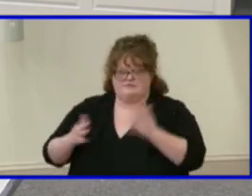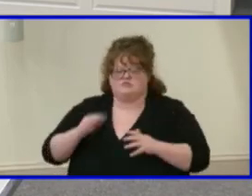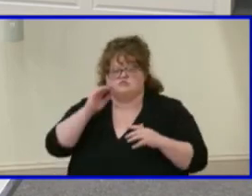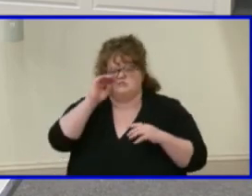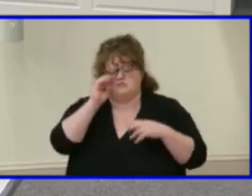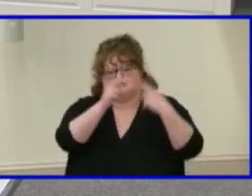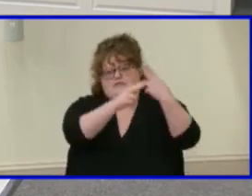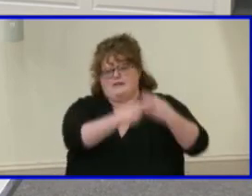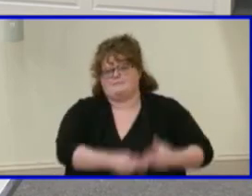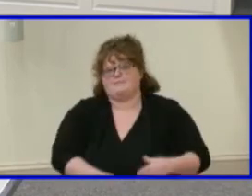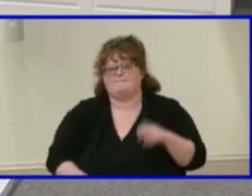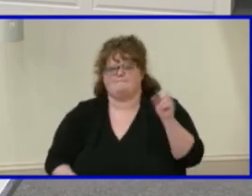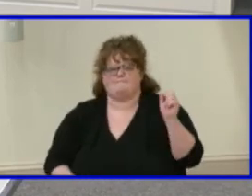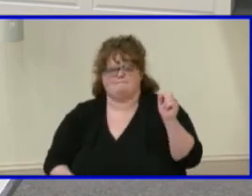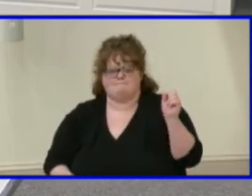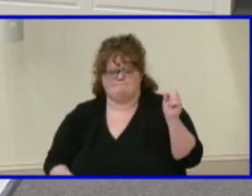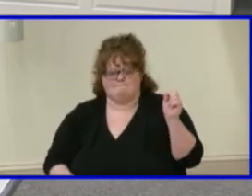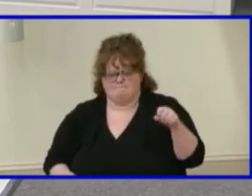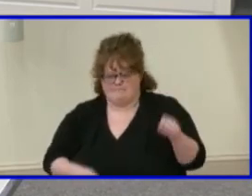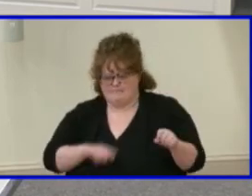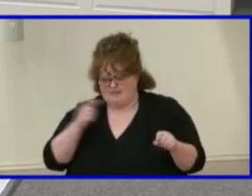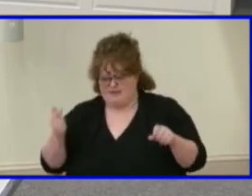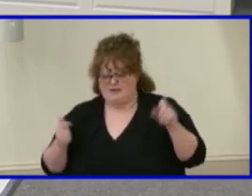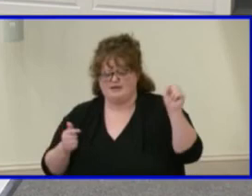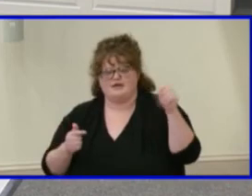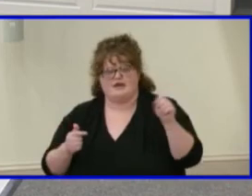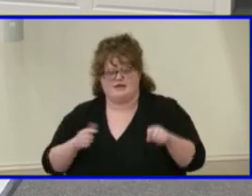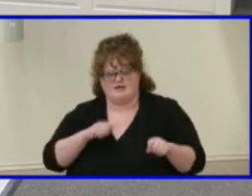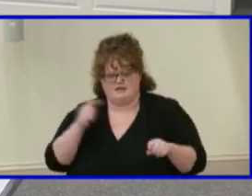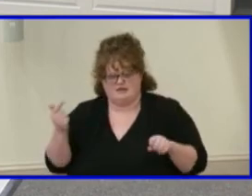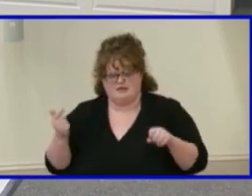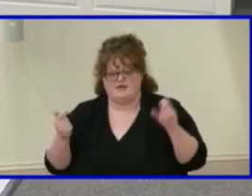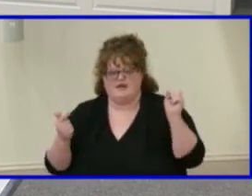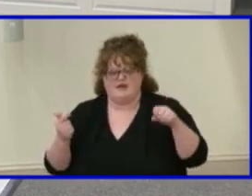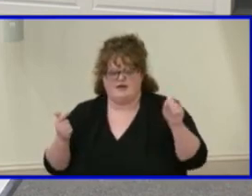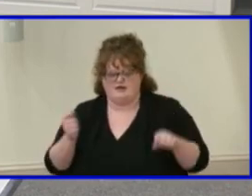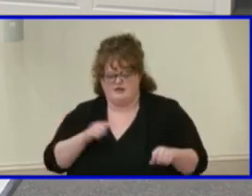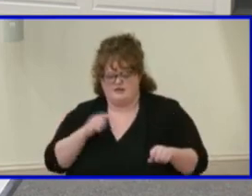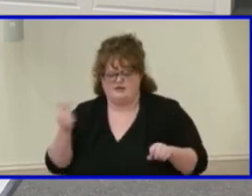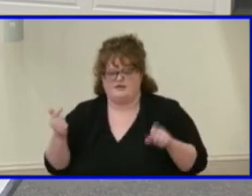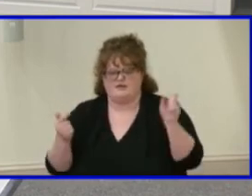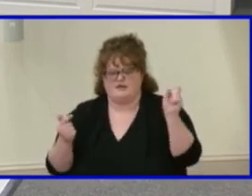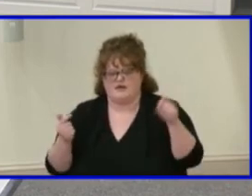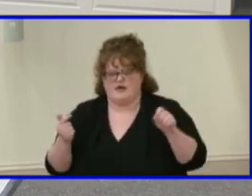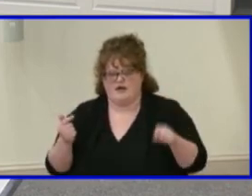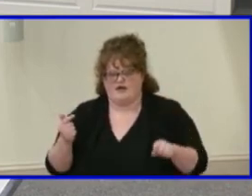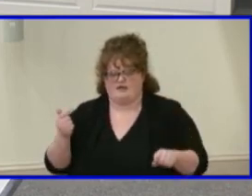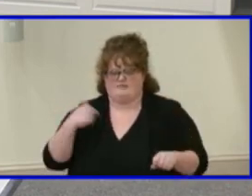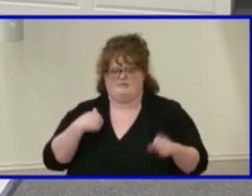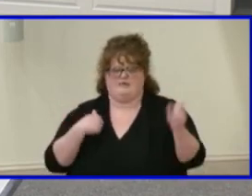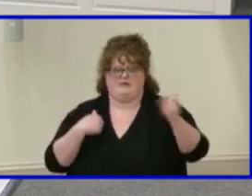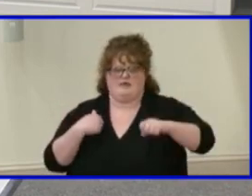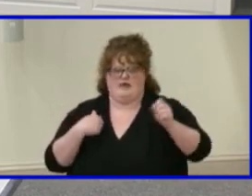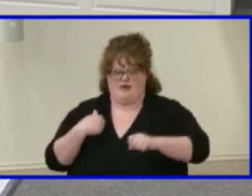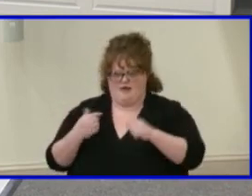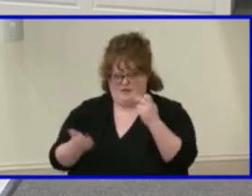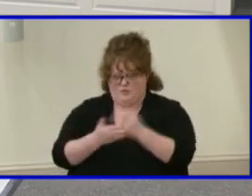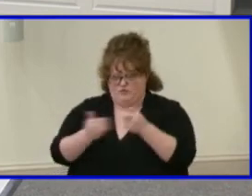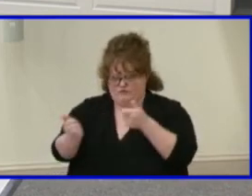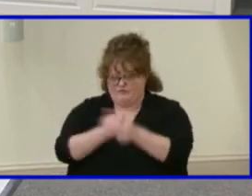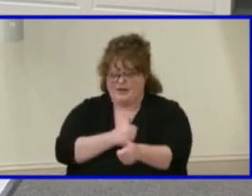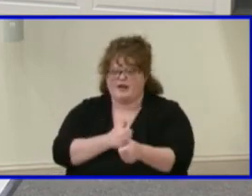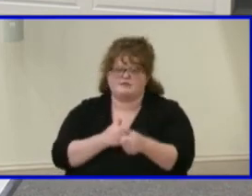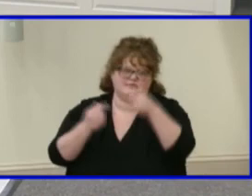Atkins? Aye. Ms. Kinsella? Aye. Ms. Ogburn? Aye. Ms. Shea? Aye. And I vote aye, ayes have it. The consent